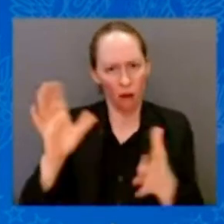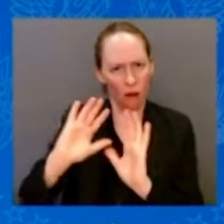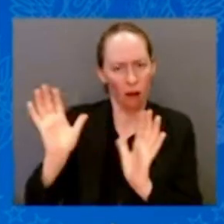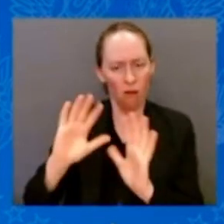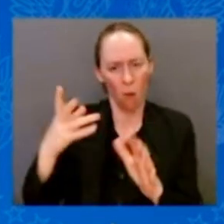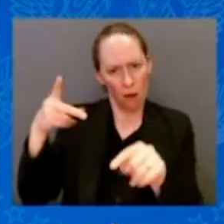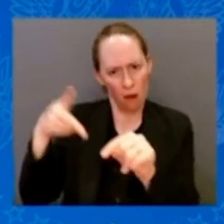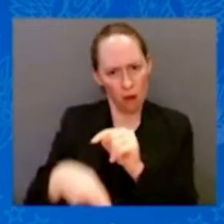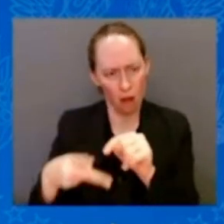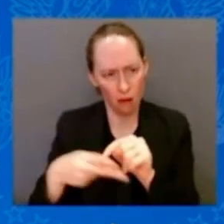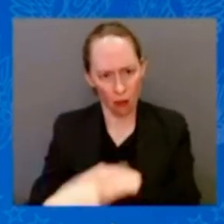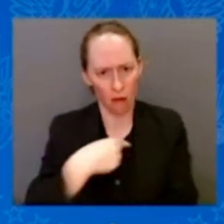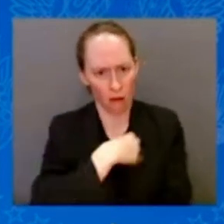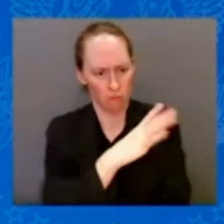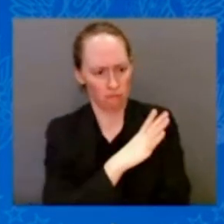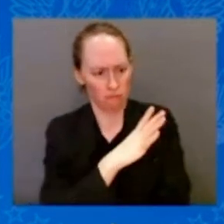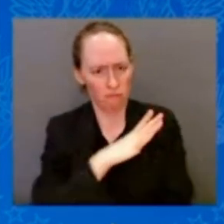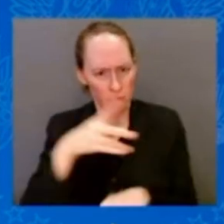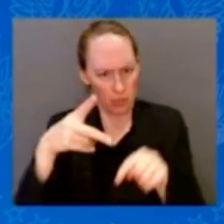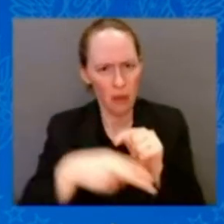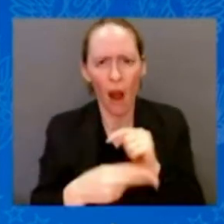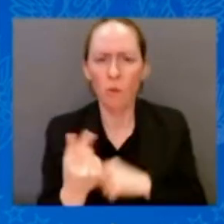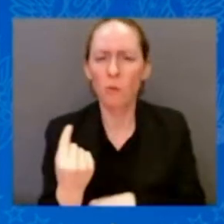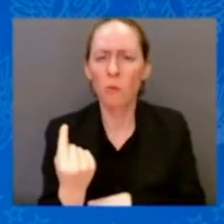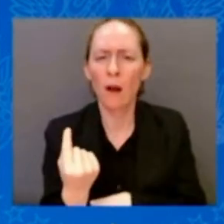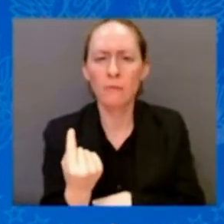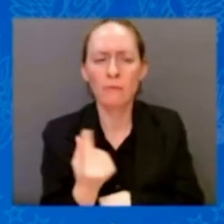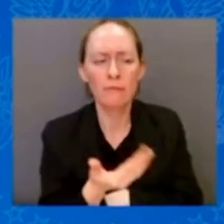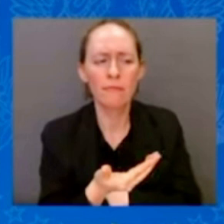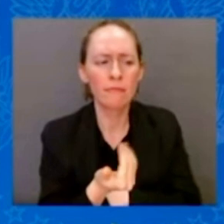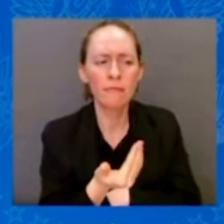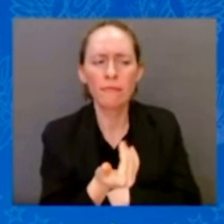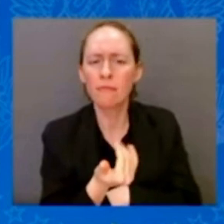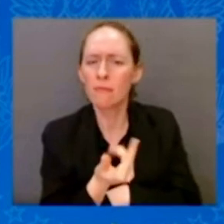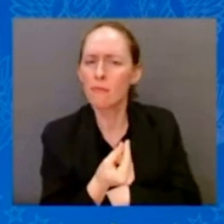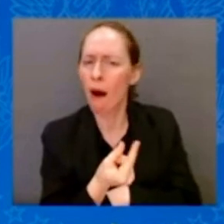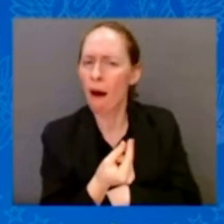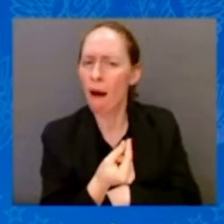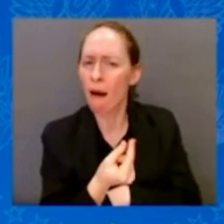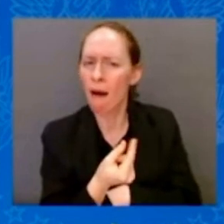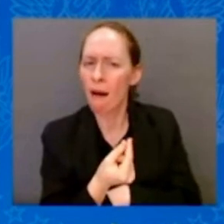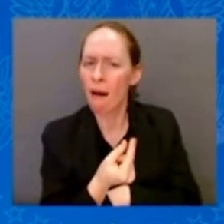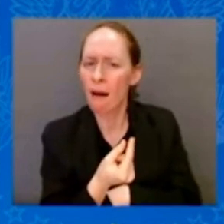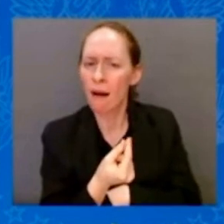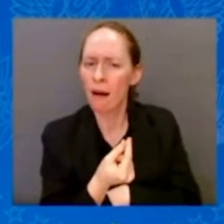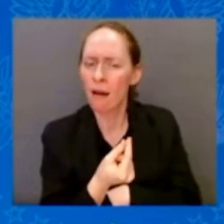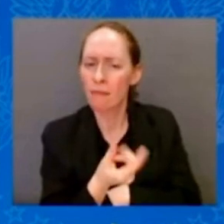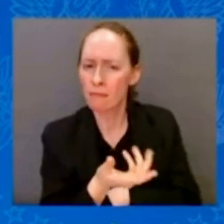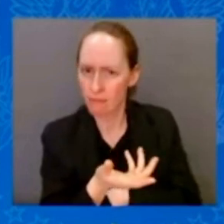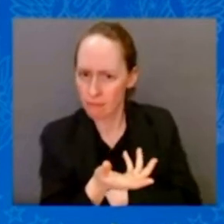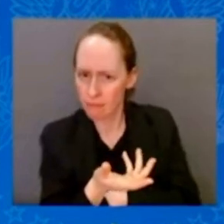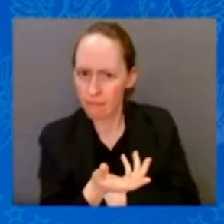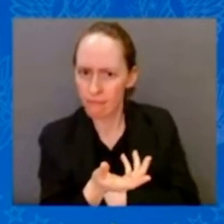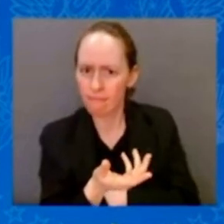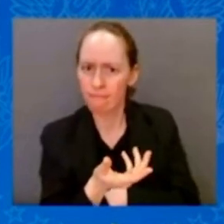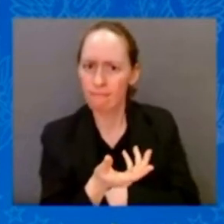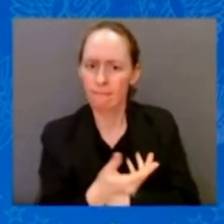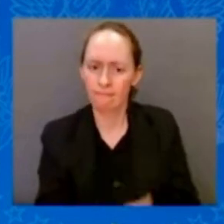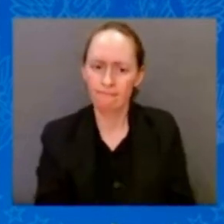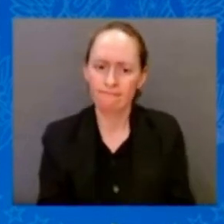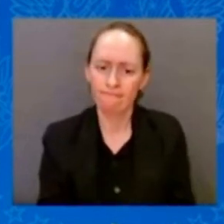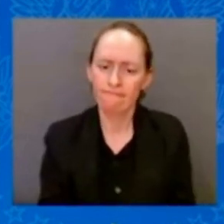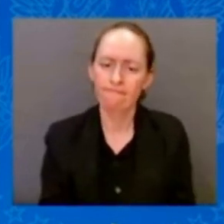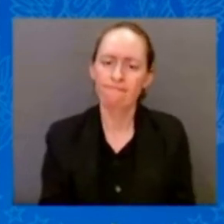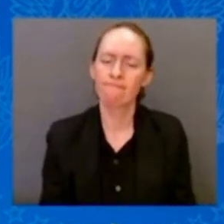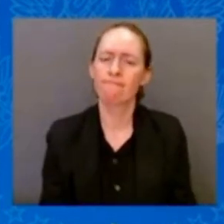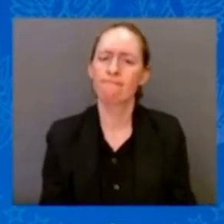off if you — if you don't — if you don't — stop trying to do away with the legislation I did to hold Big Farmer accountable, I'm going to cut by